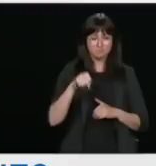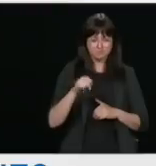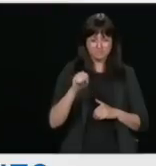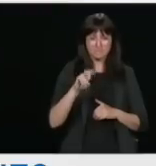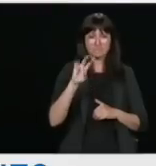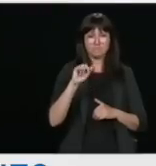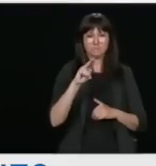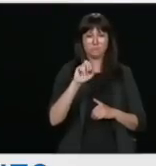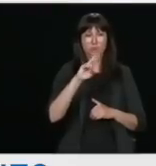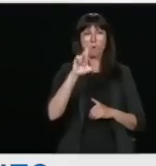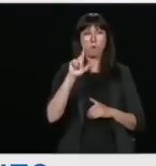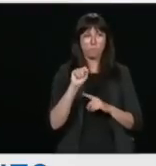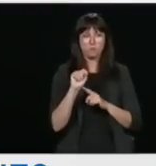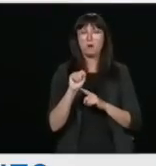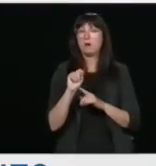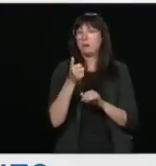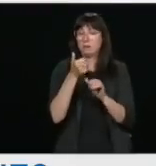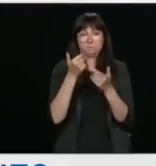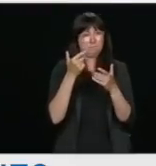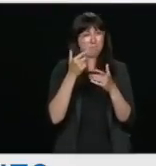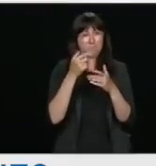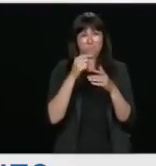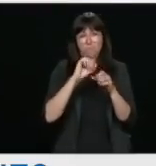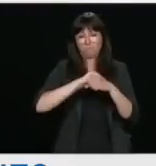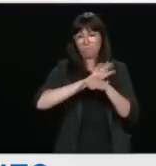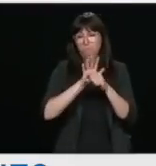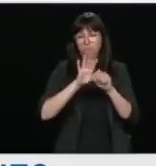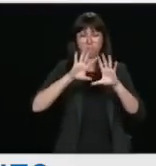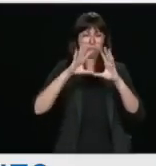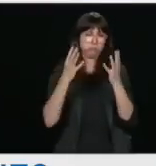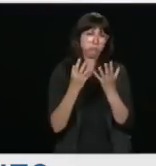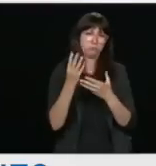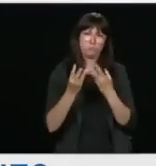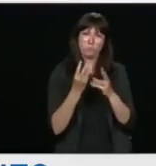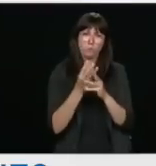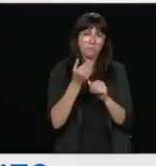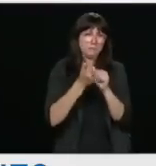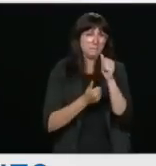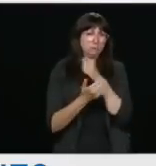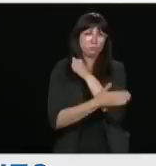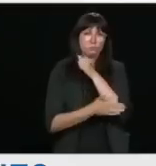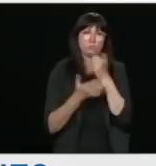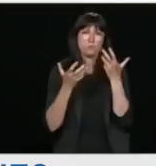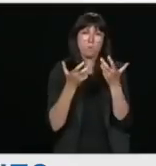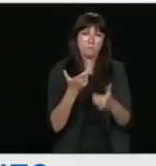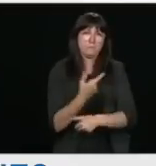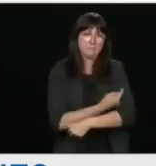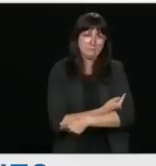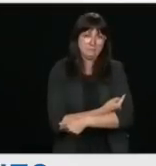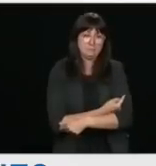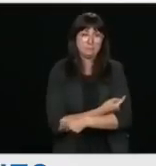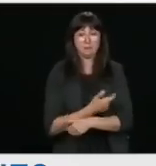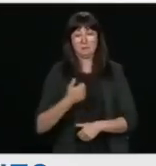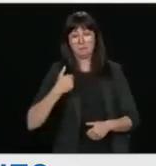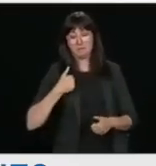is looking for the vaccine. And in this context, we have—in Canada, we have very sophisticated,